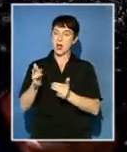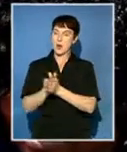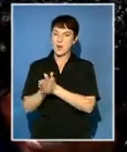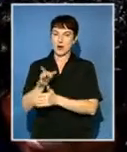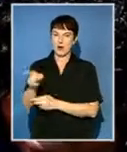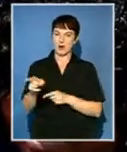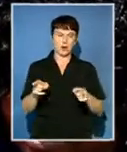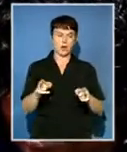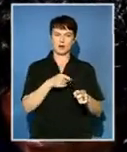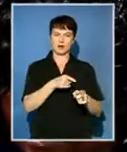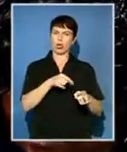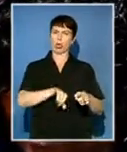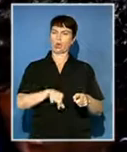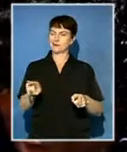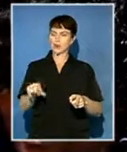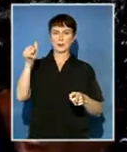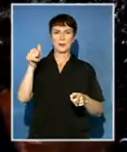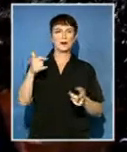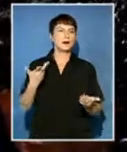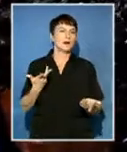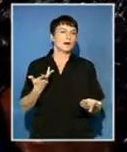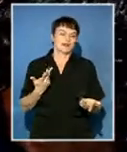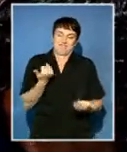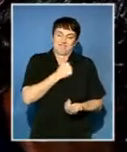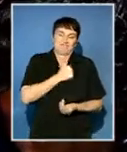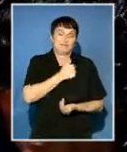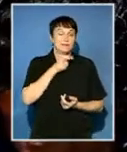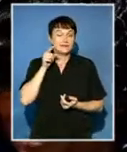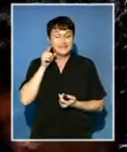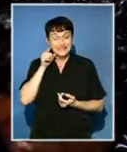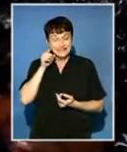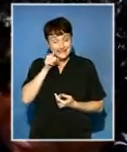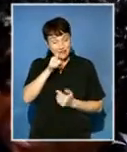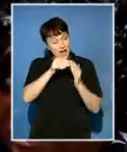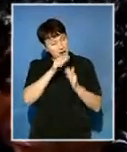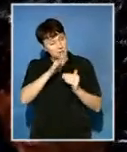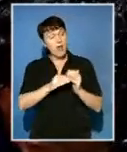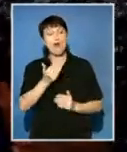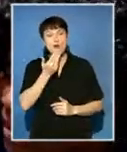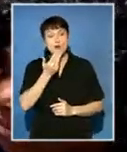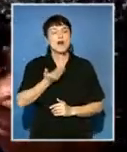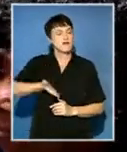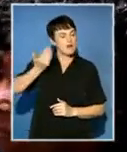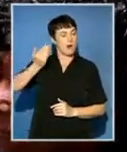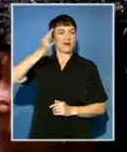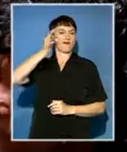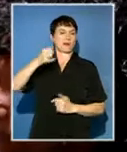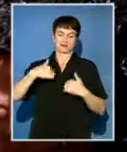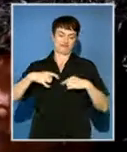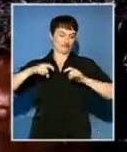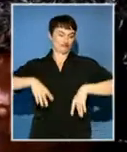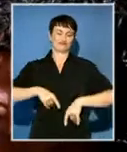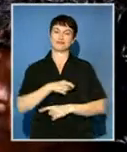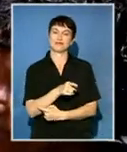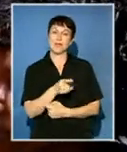trying to improve service delivery all the time. And those houses were delivered under a previous administration. But this is an example